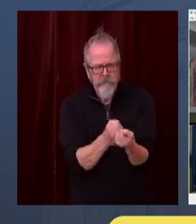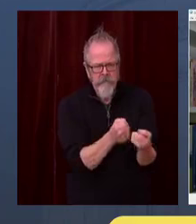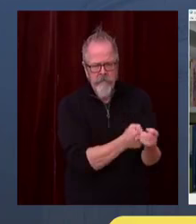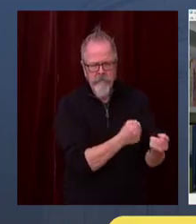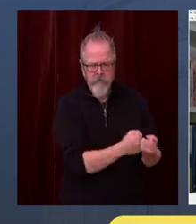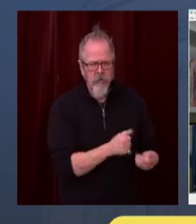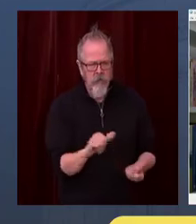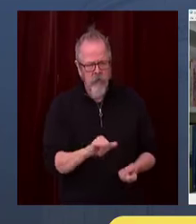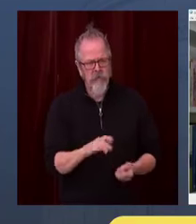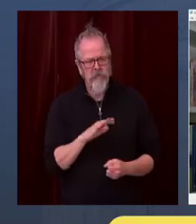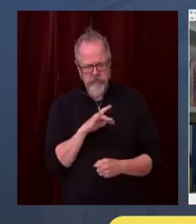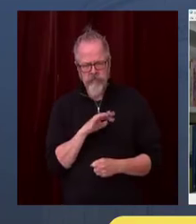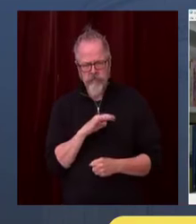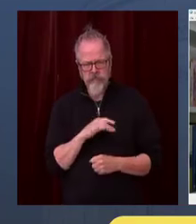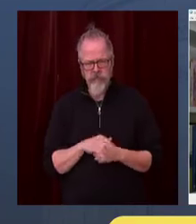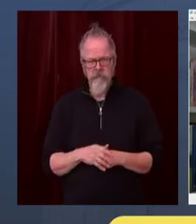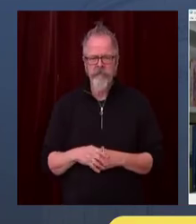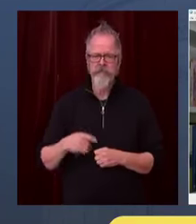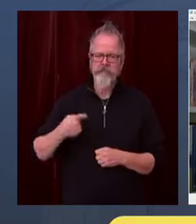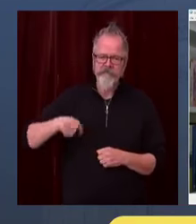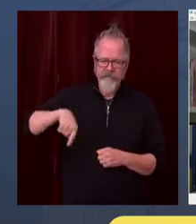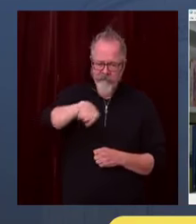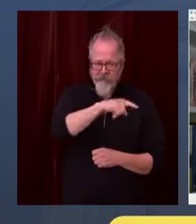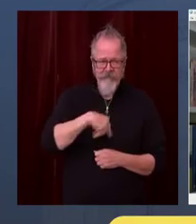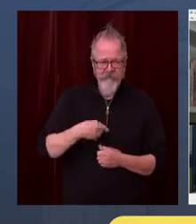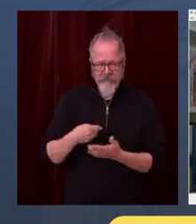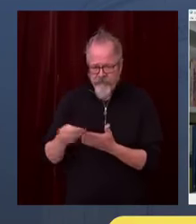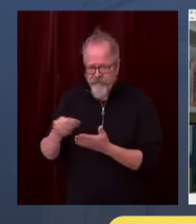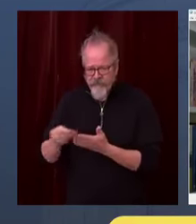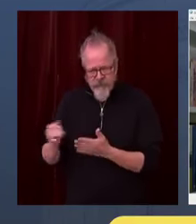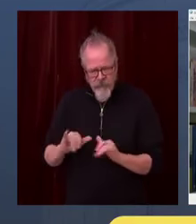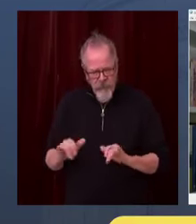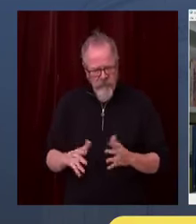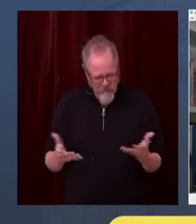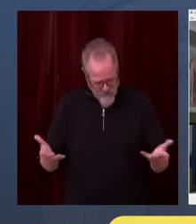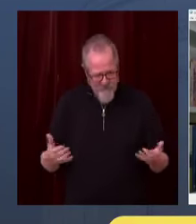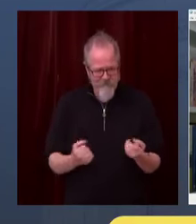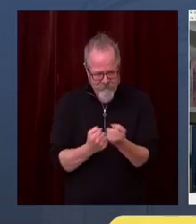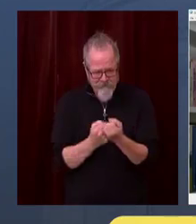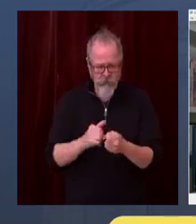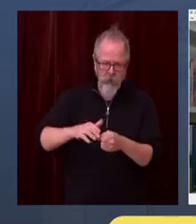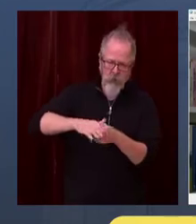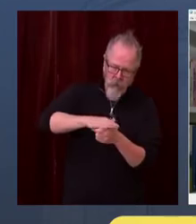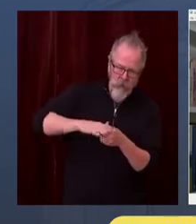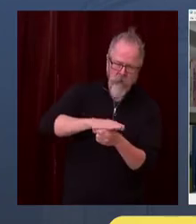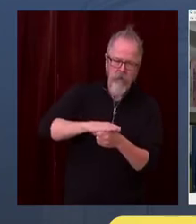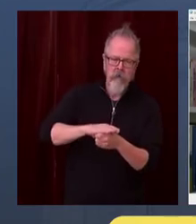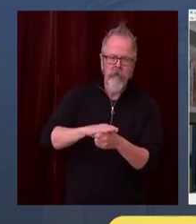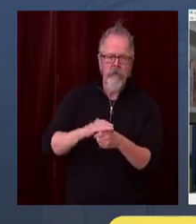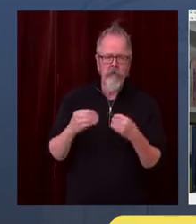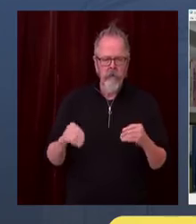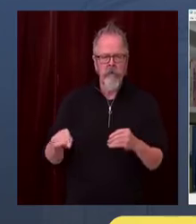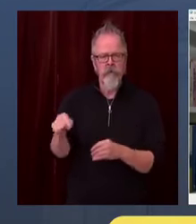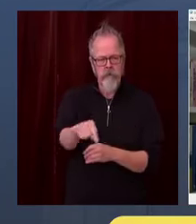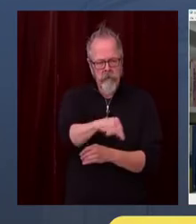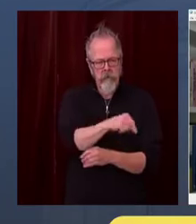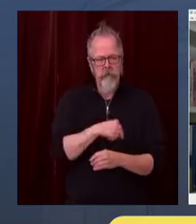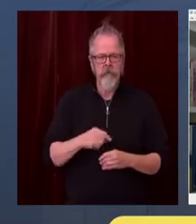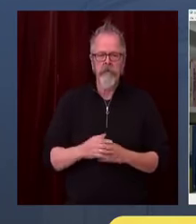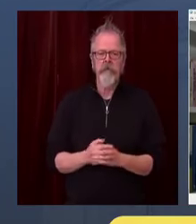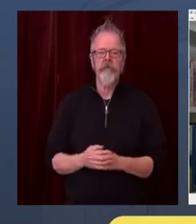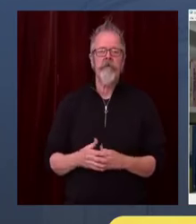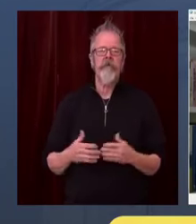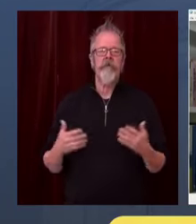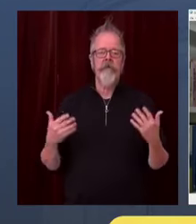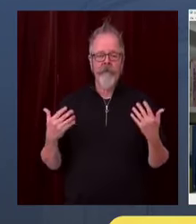I appreciate that for many local businesses, it means continued hardship. And for many residents, means not only